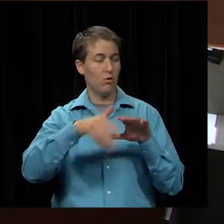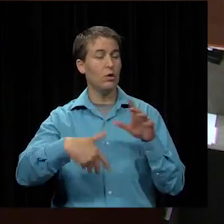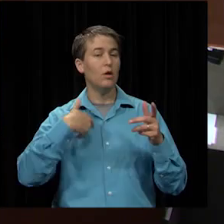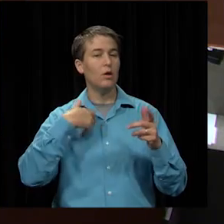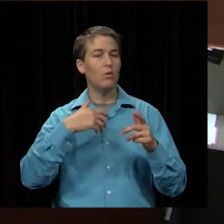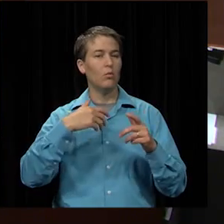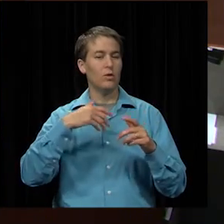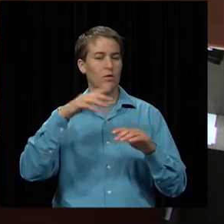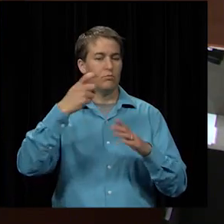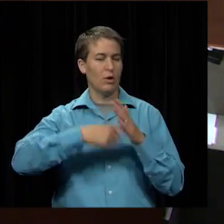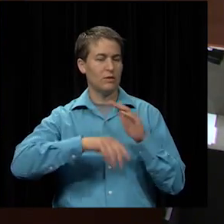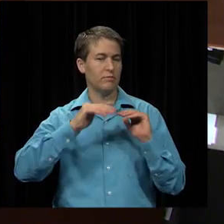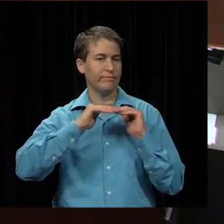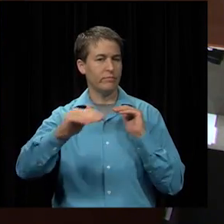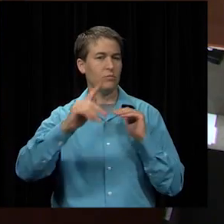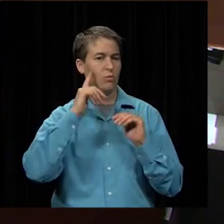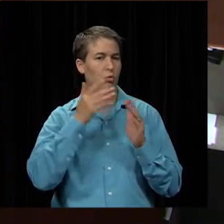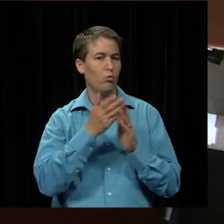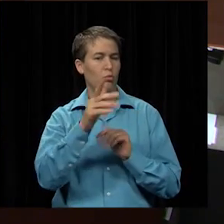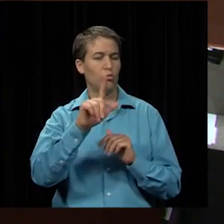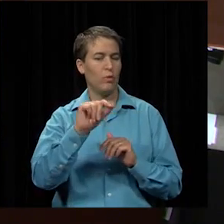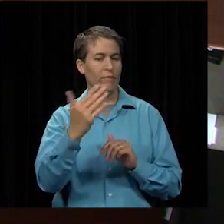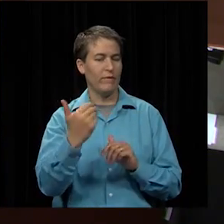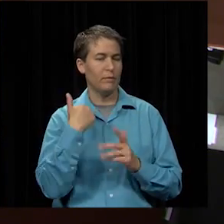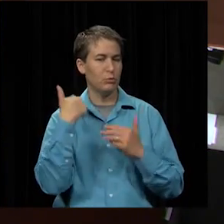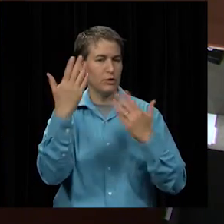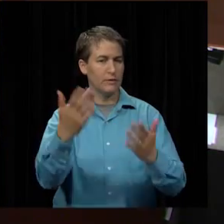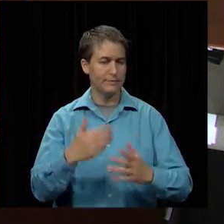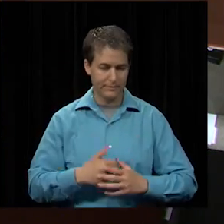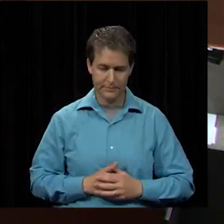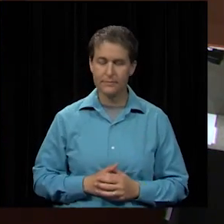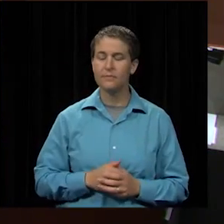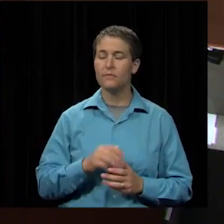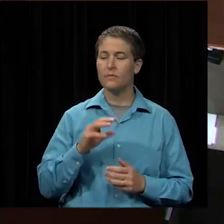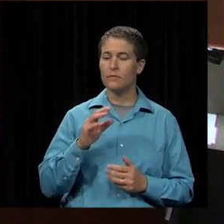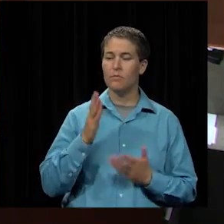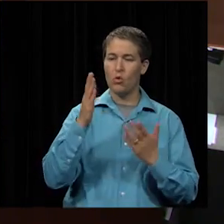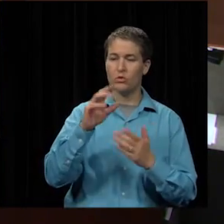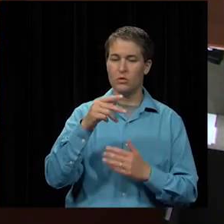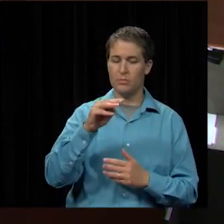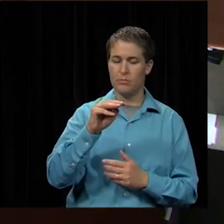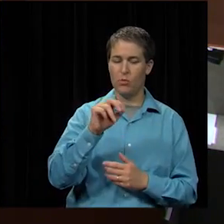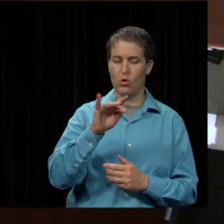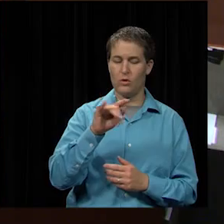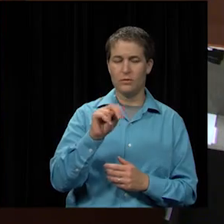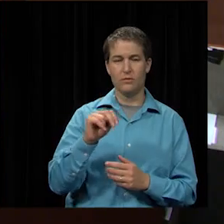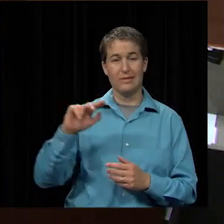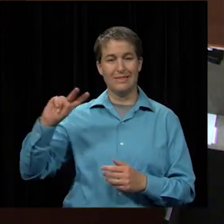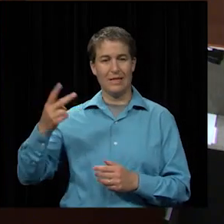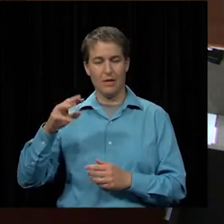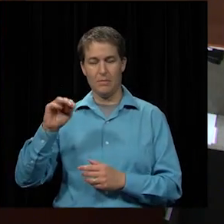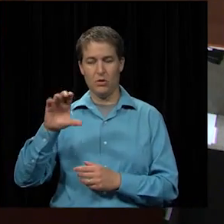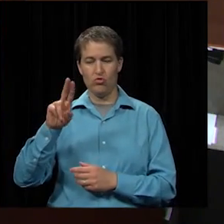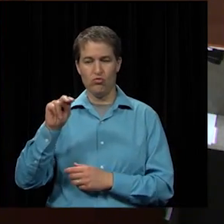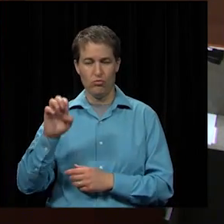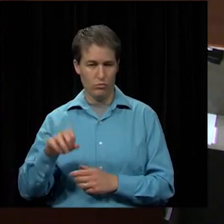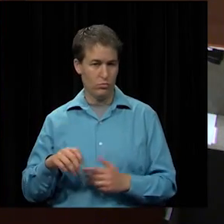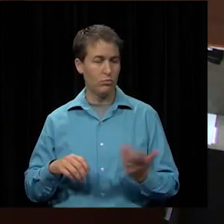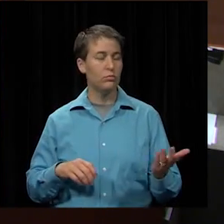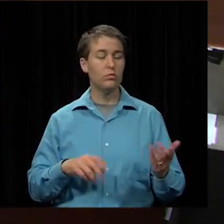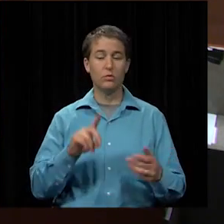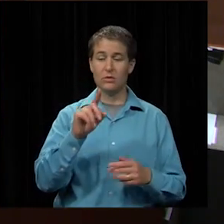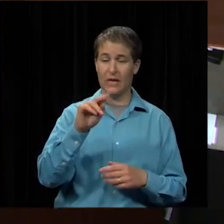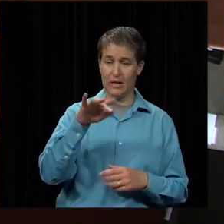as presented second all right i have a motion by ms martin second by mr mccune roll call vote please dr